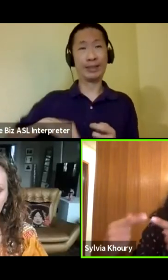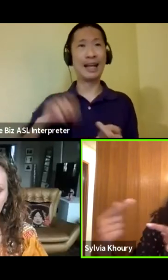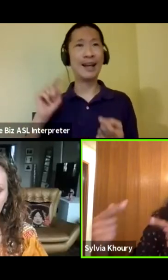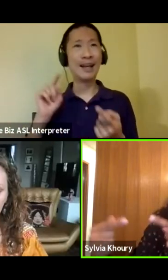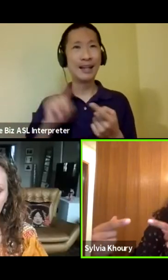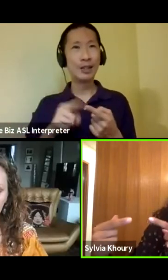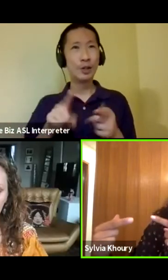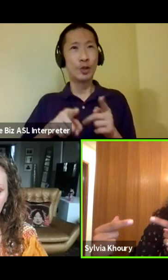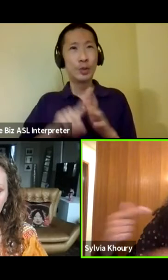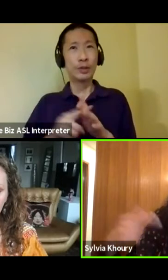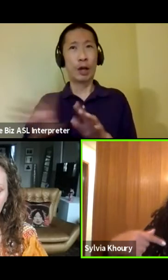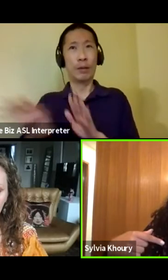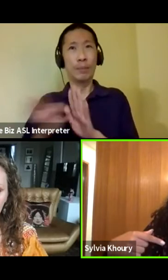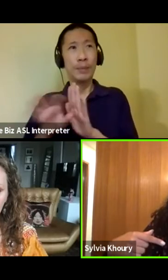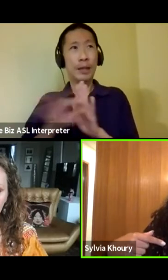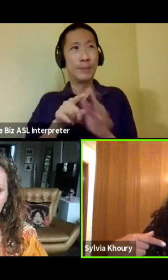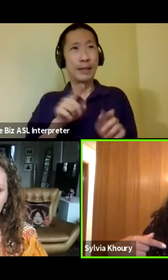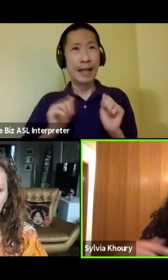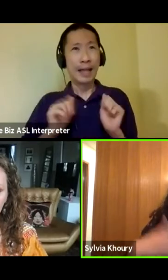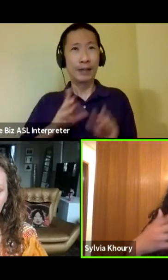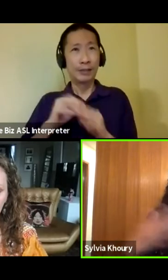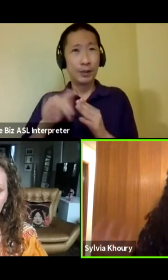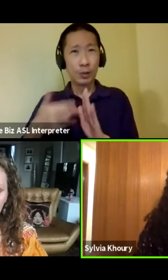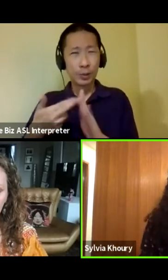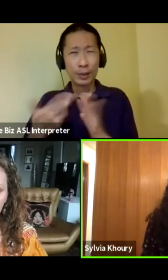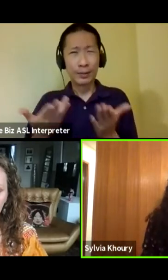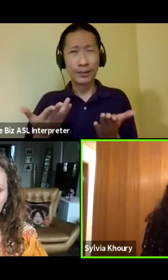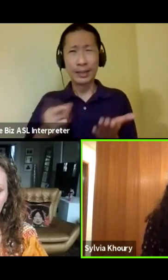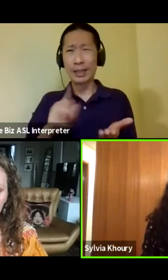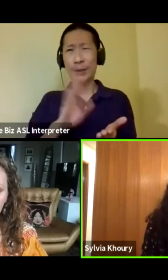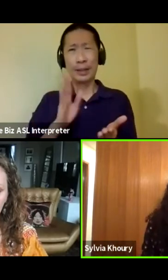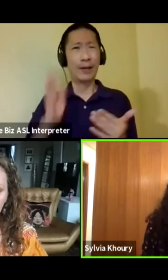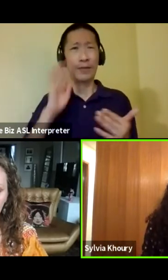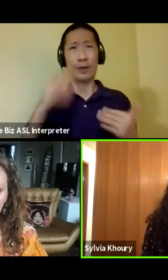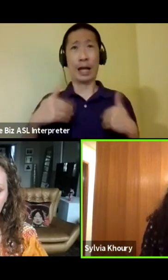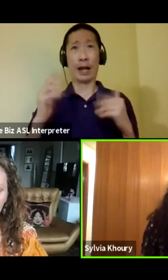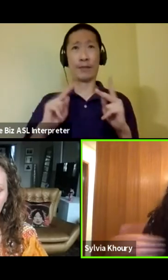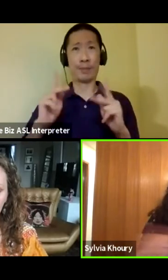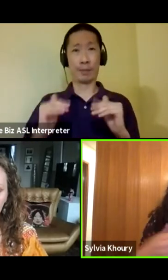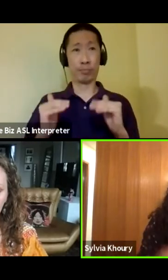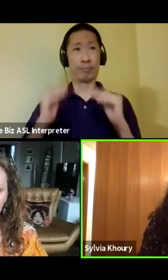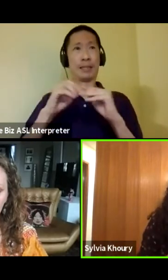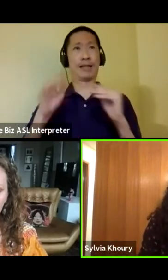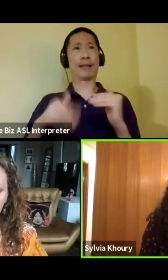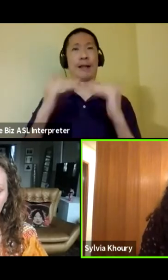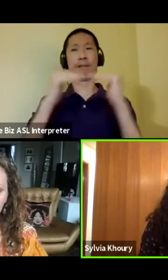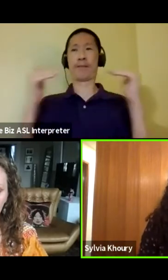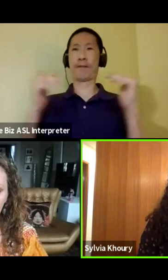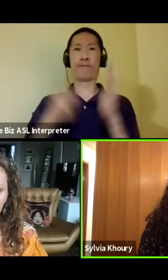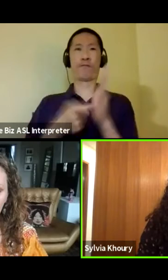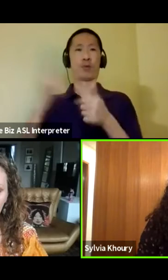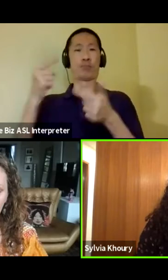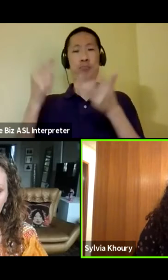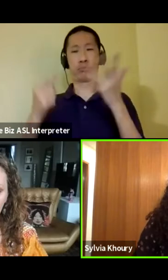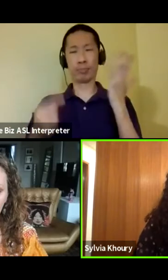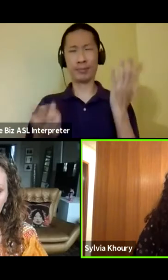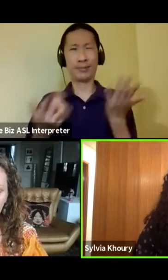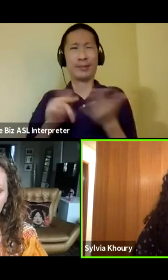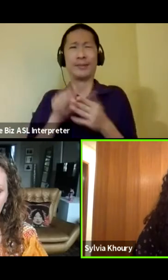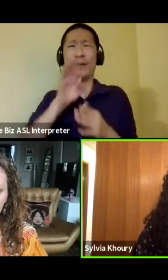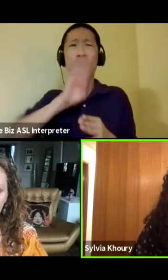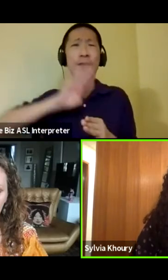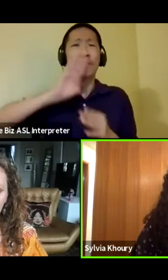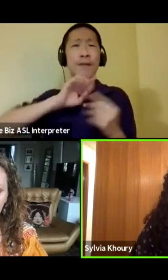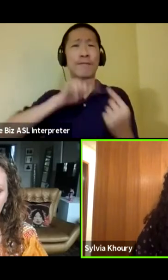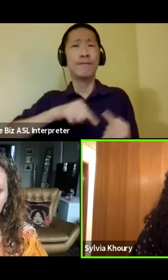start casting. You can't, you'll never have those people at that level. So it's a very frustrating conversation. And one